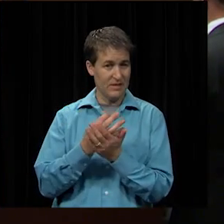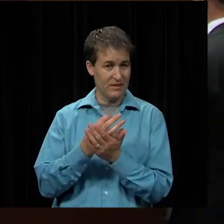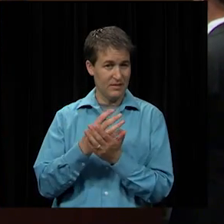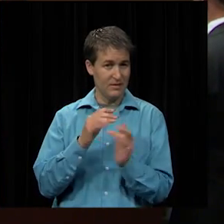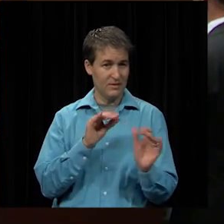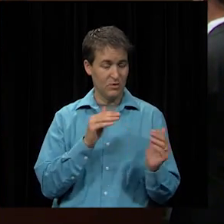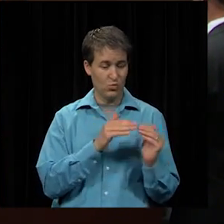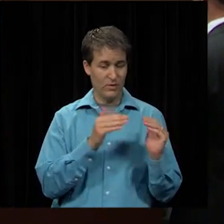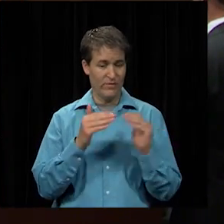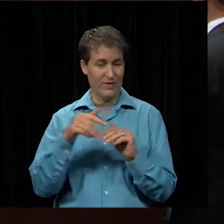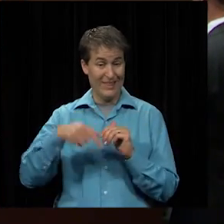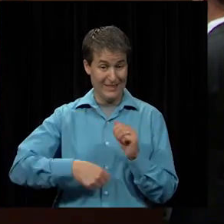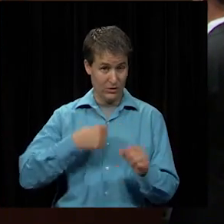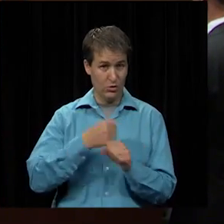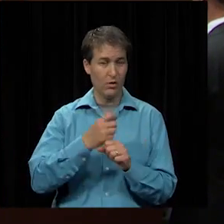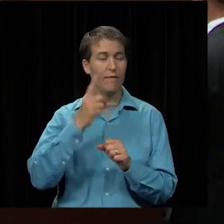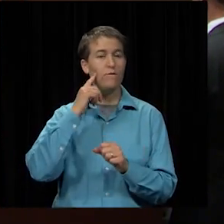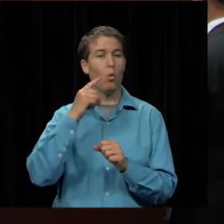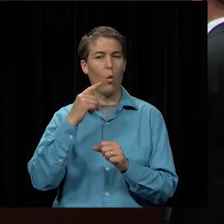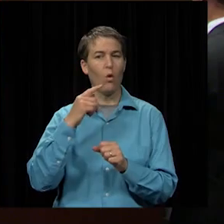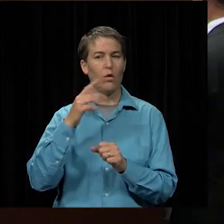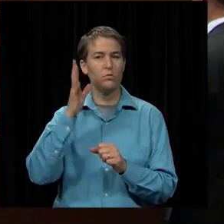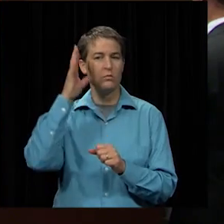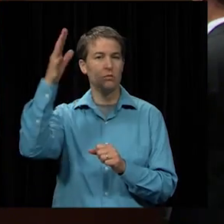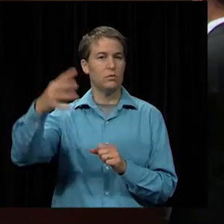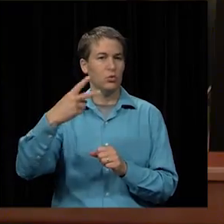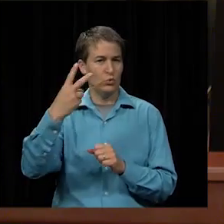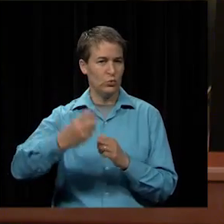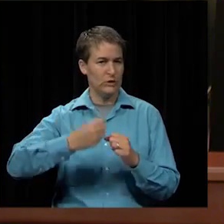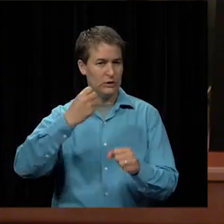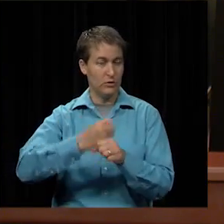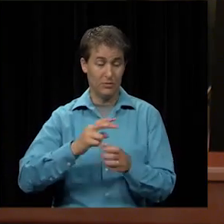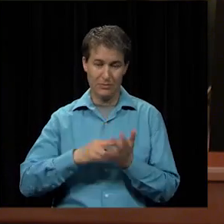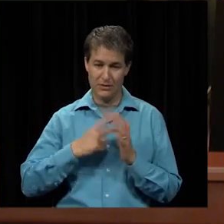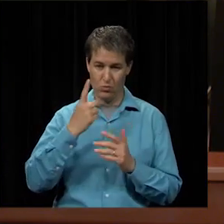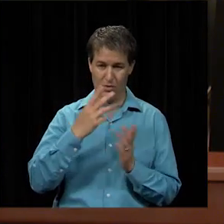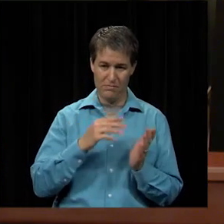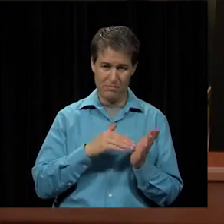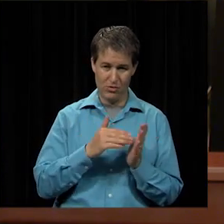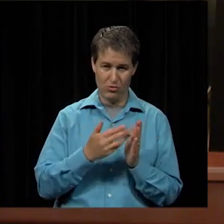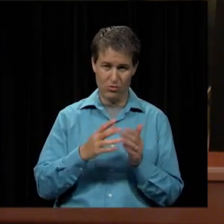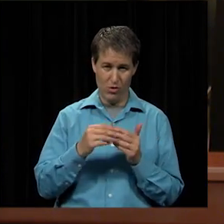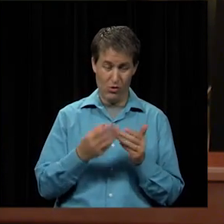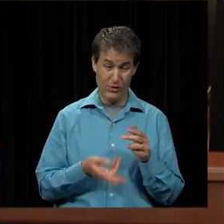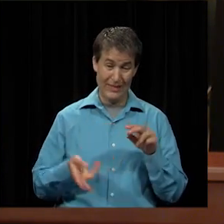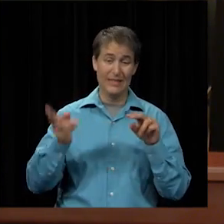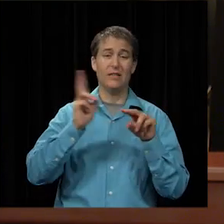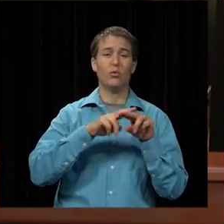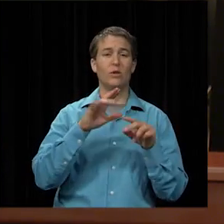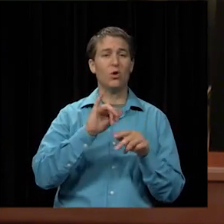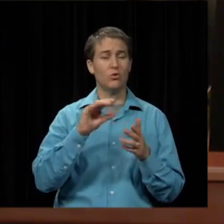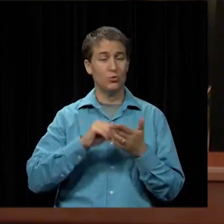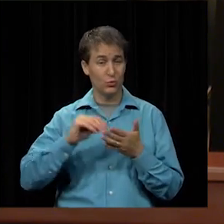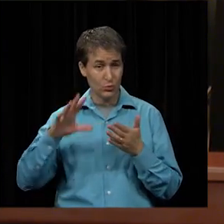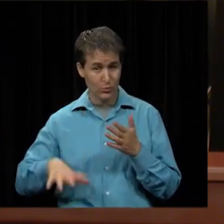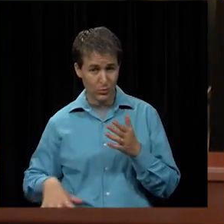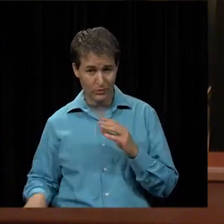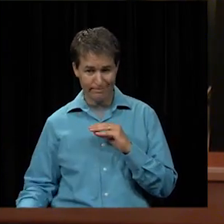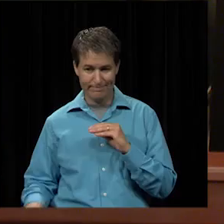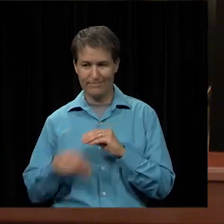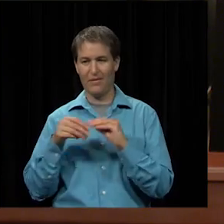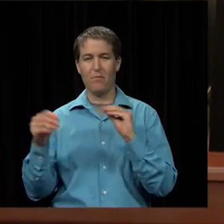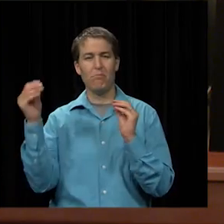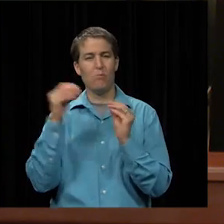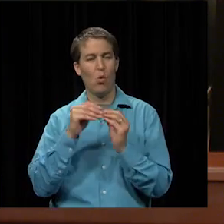year for the next two years and so we'll have this million dollar increase in addition to student growth and then we're